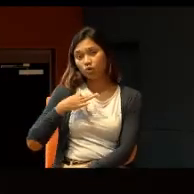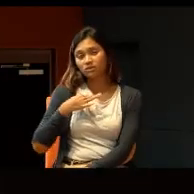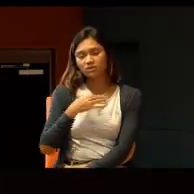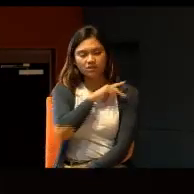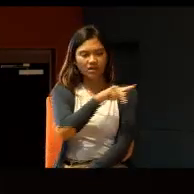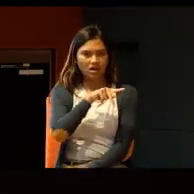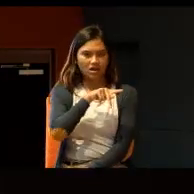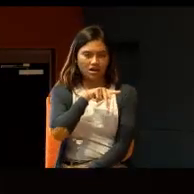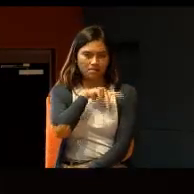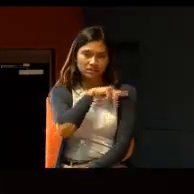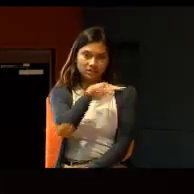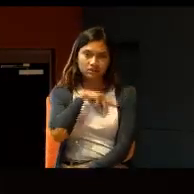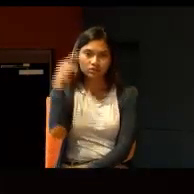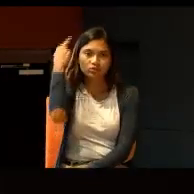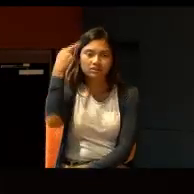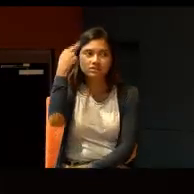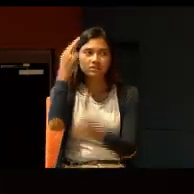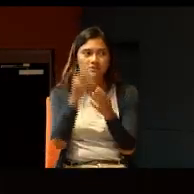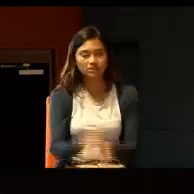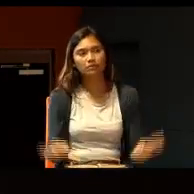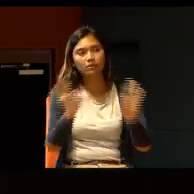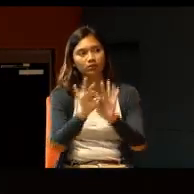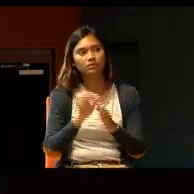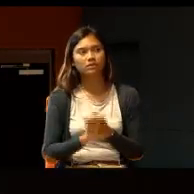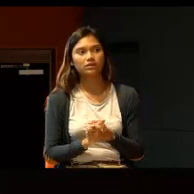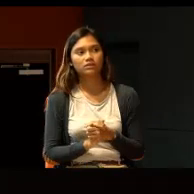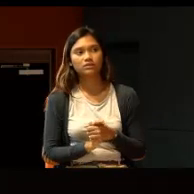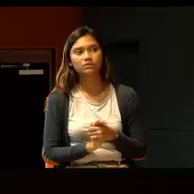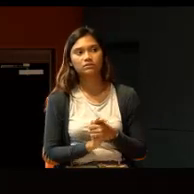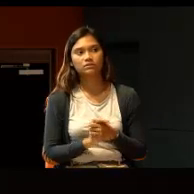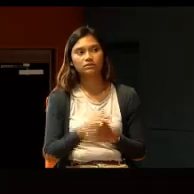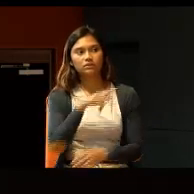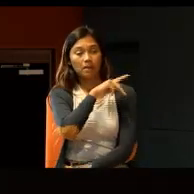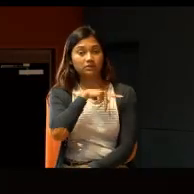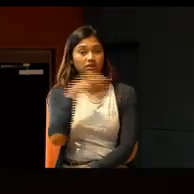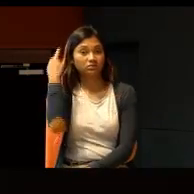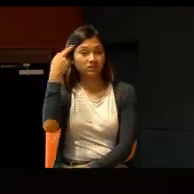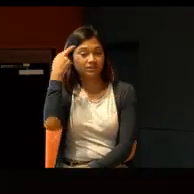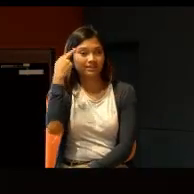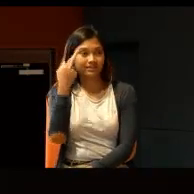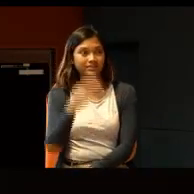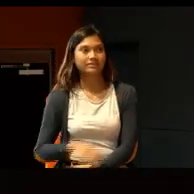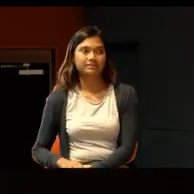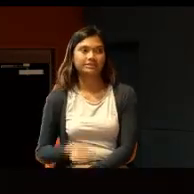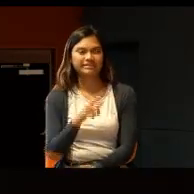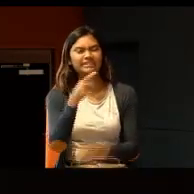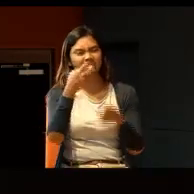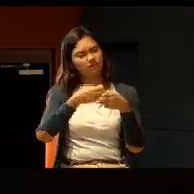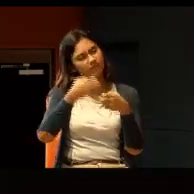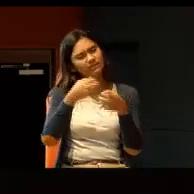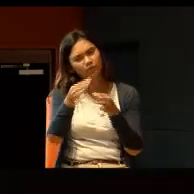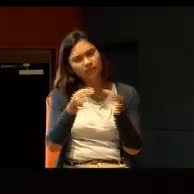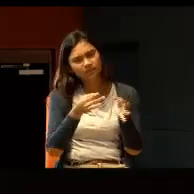reasons are the most important. And most of the time, these are something which is difficult to explain.